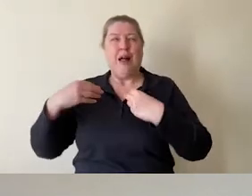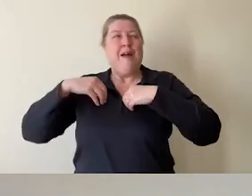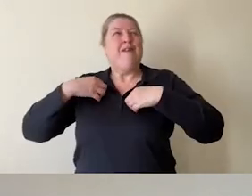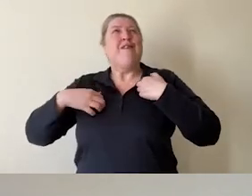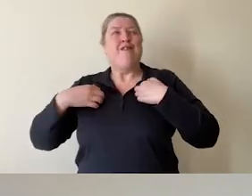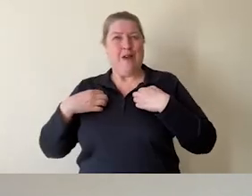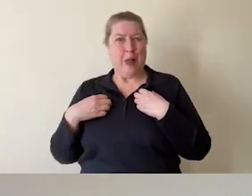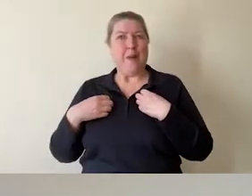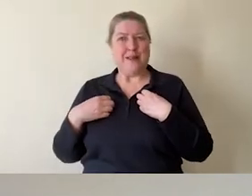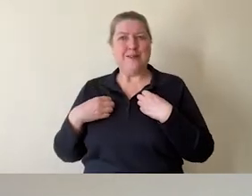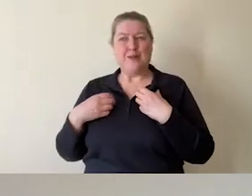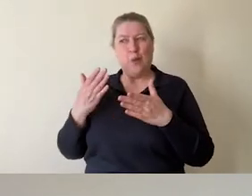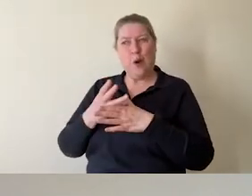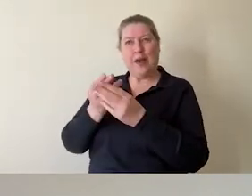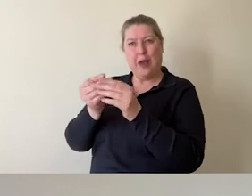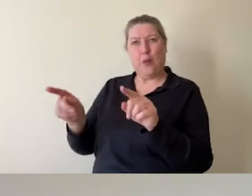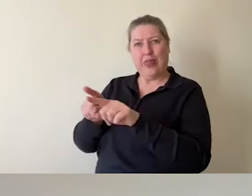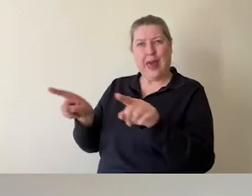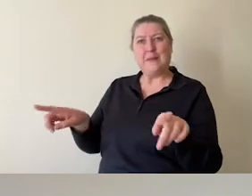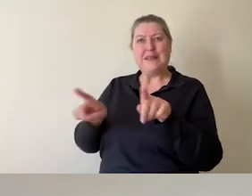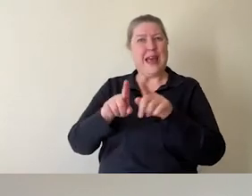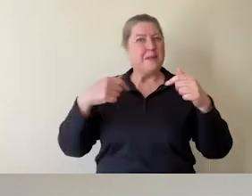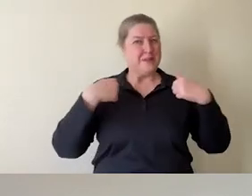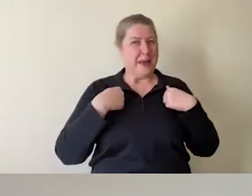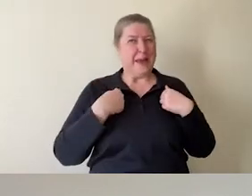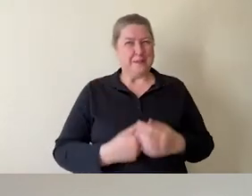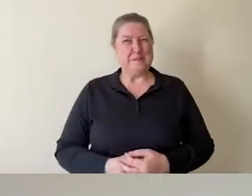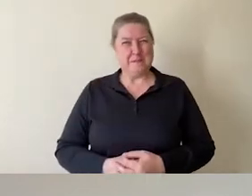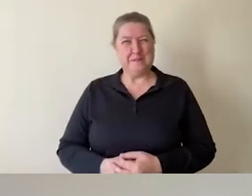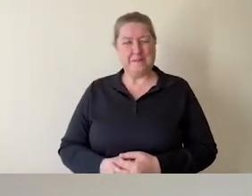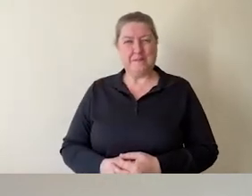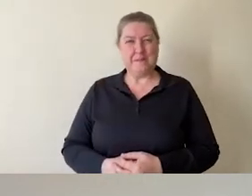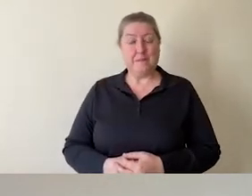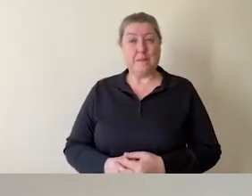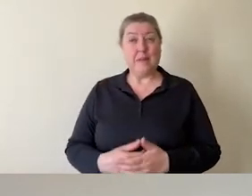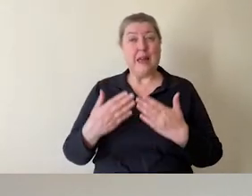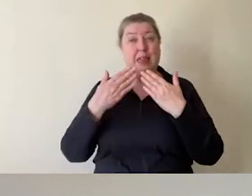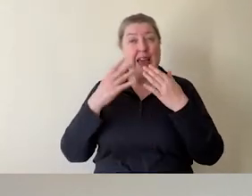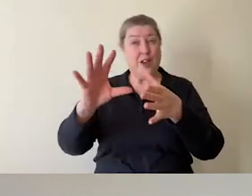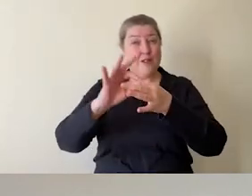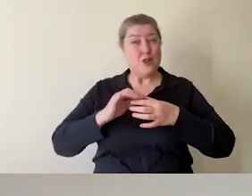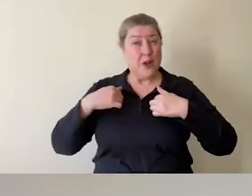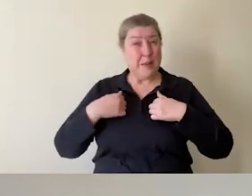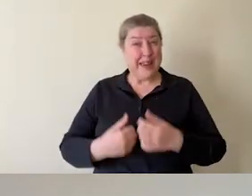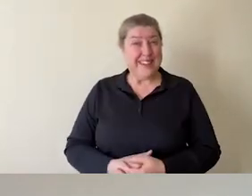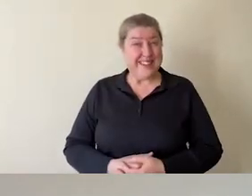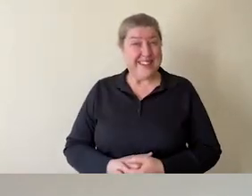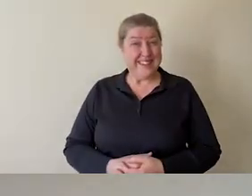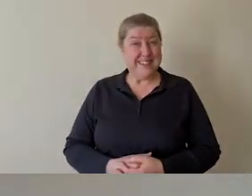your SCN audiences as I do. Thank you very much indeed for joining me.